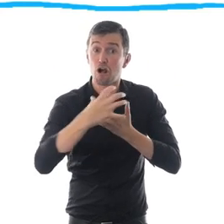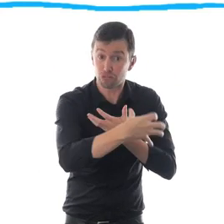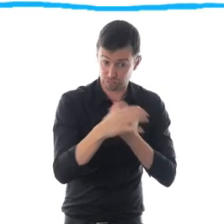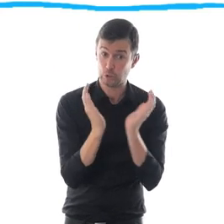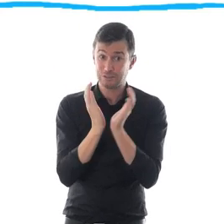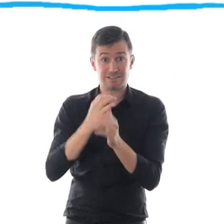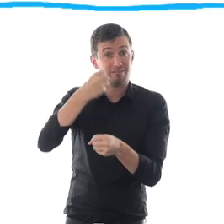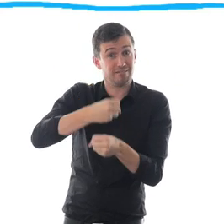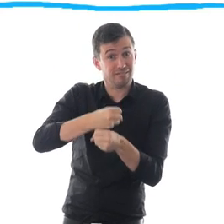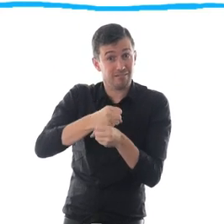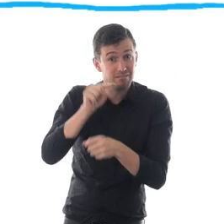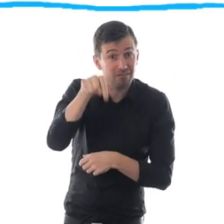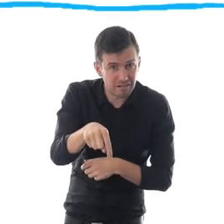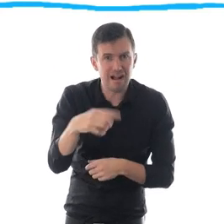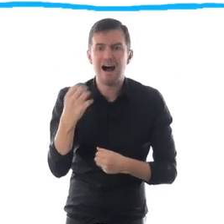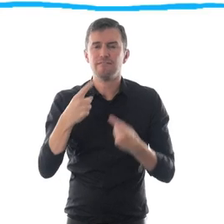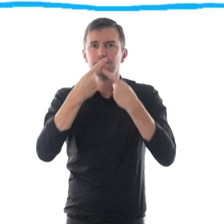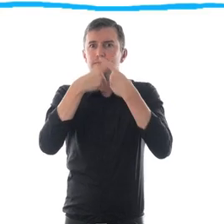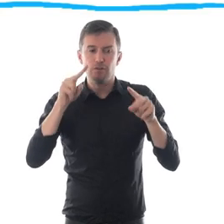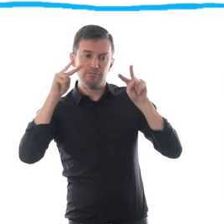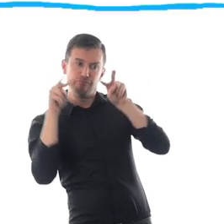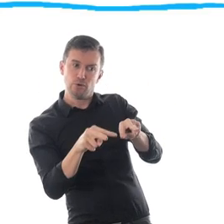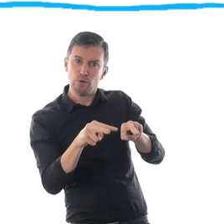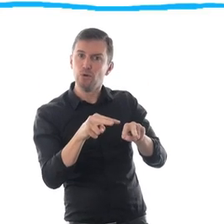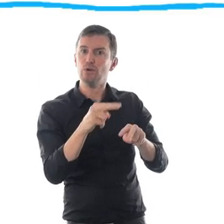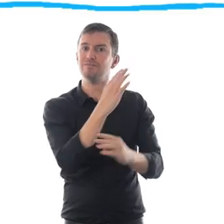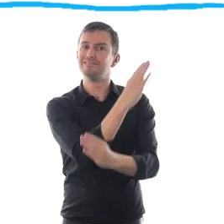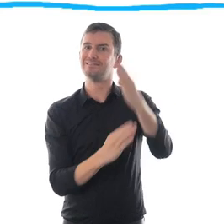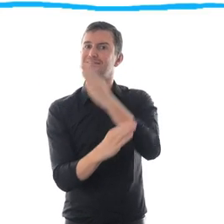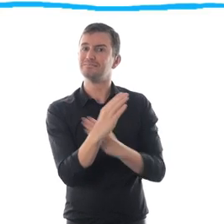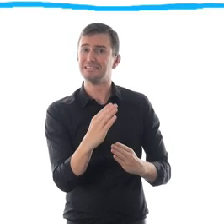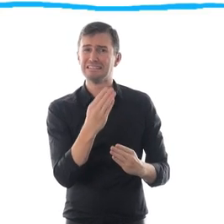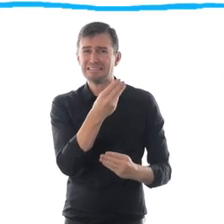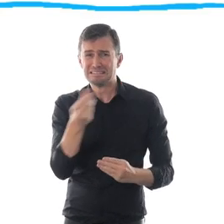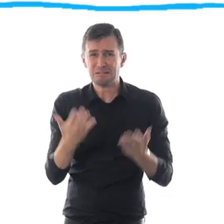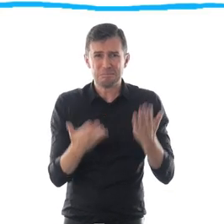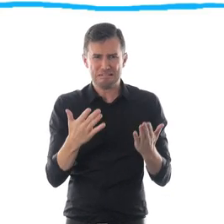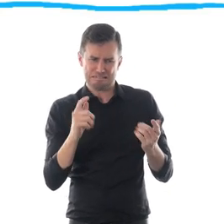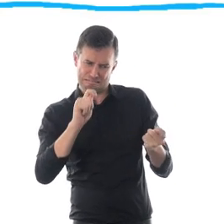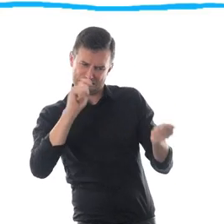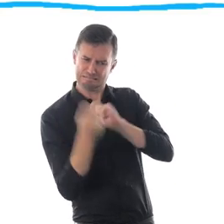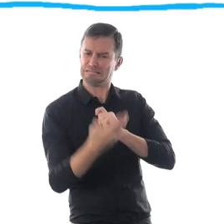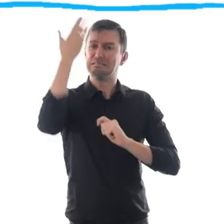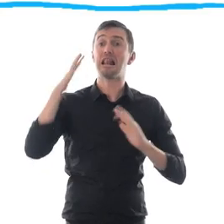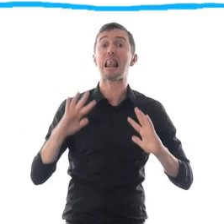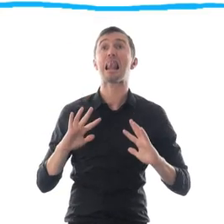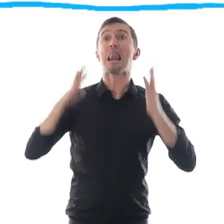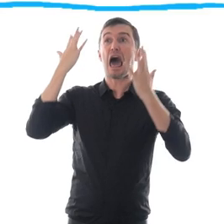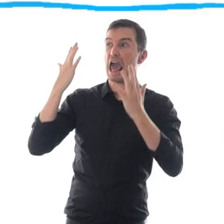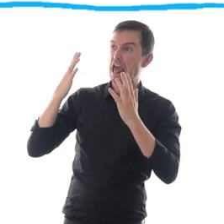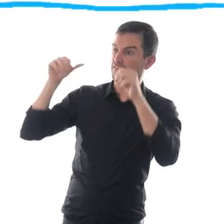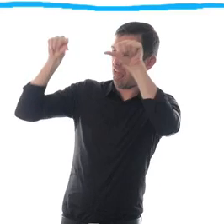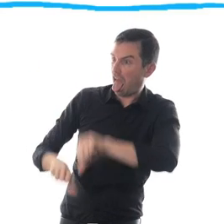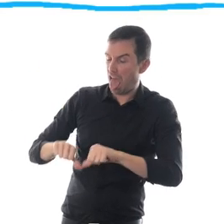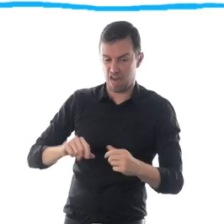because someone might have done something bad in a previous life. As a result, persons with disabilities aren't always treated with